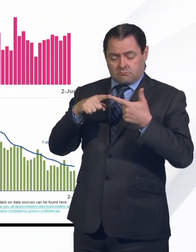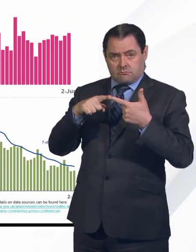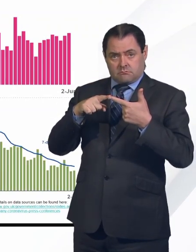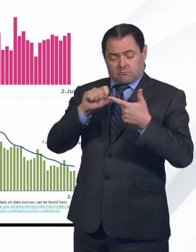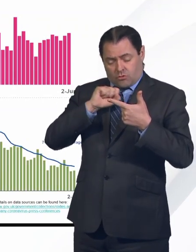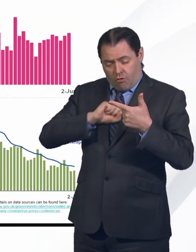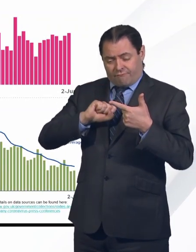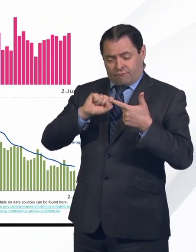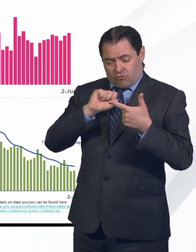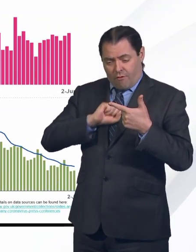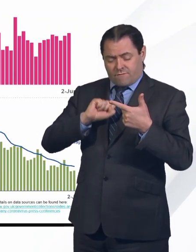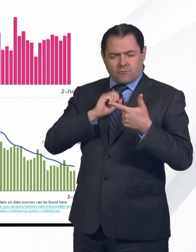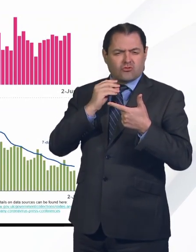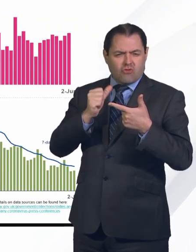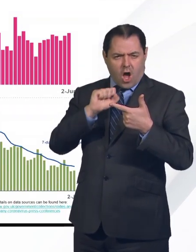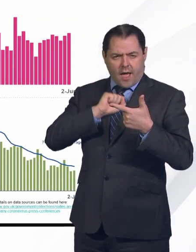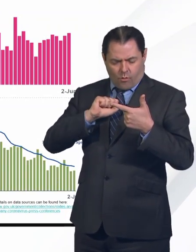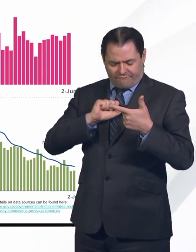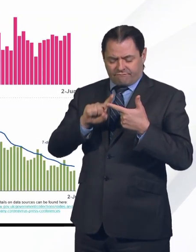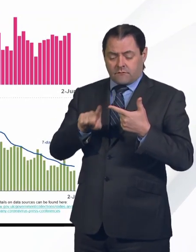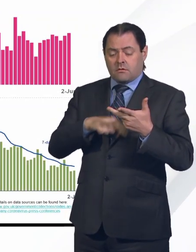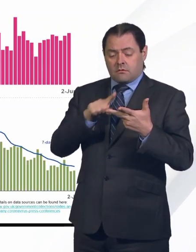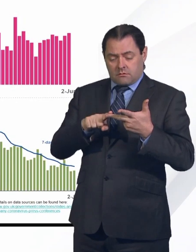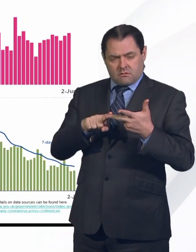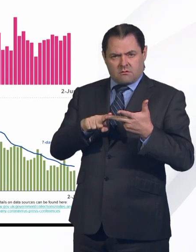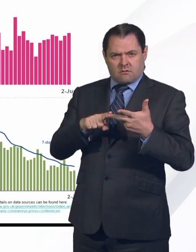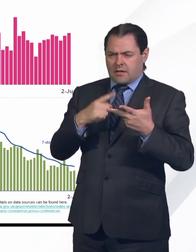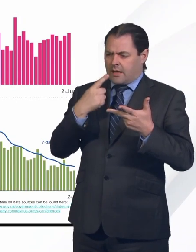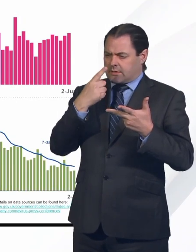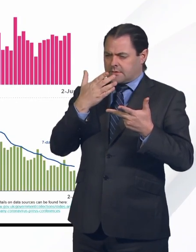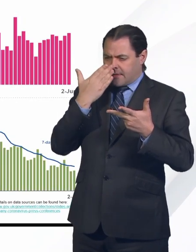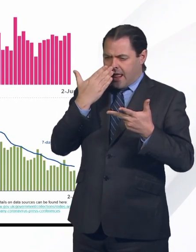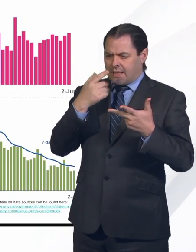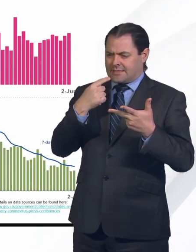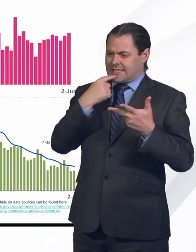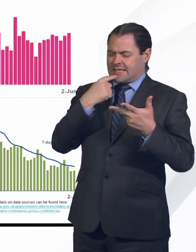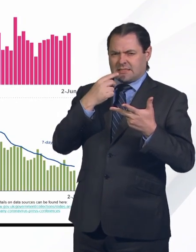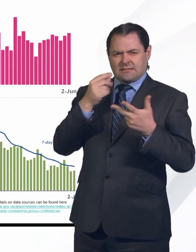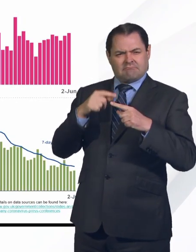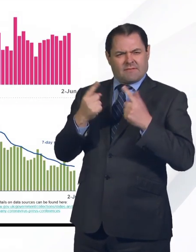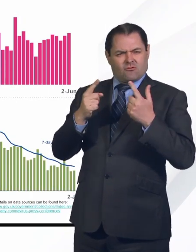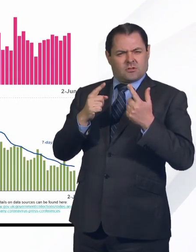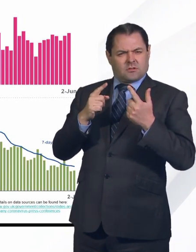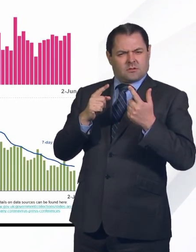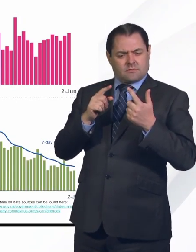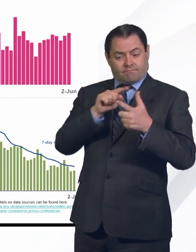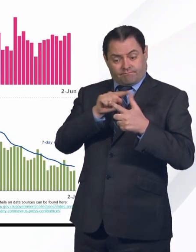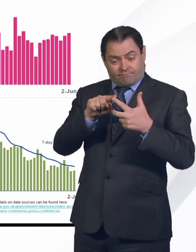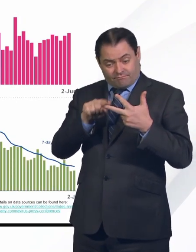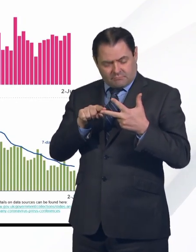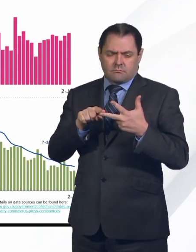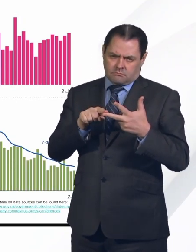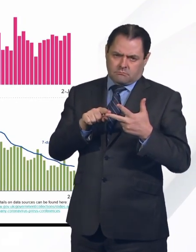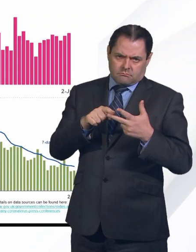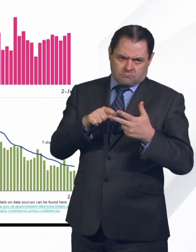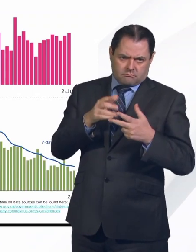new dry cough or a change in your sense of taste or smell, then please do go and get a